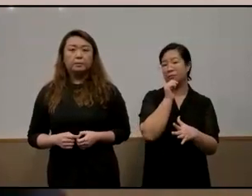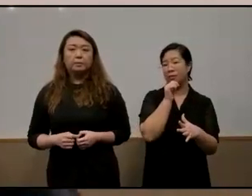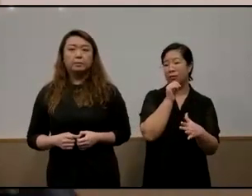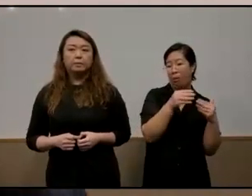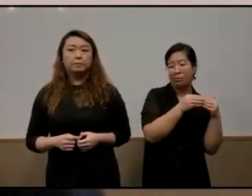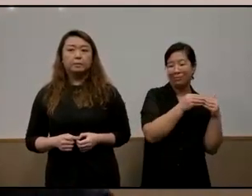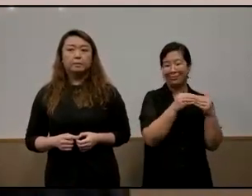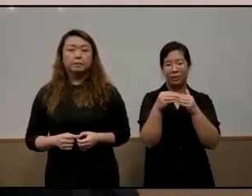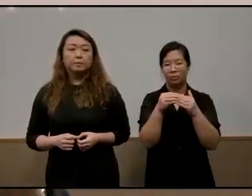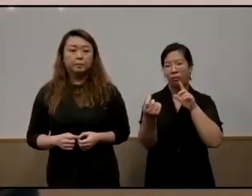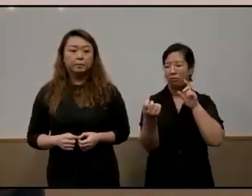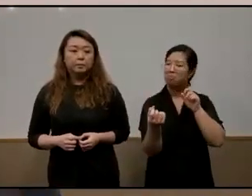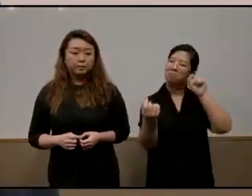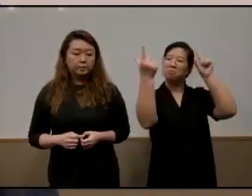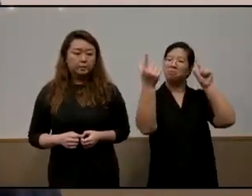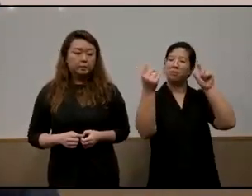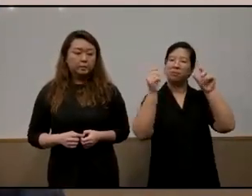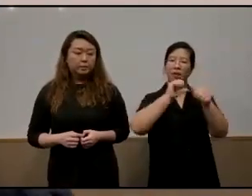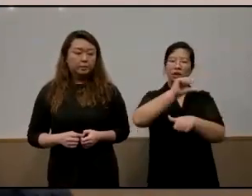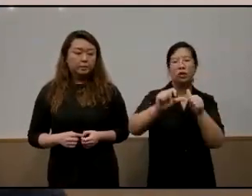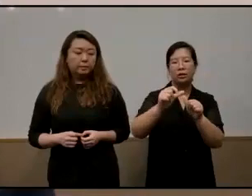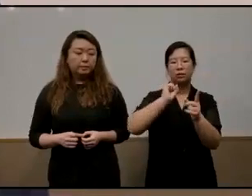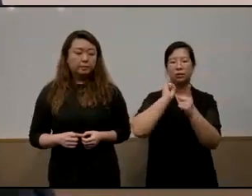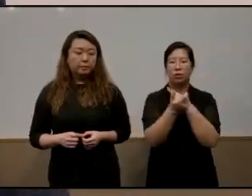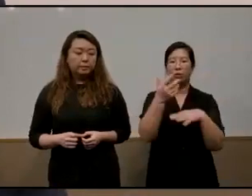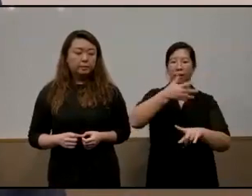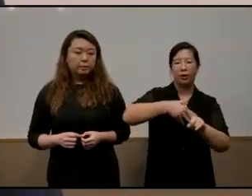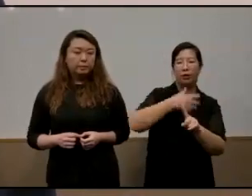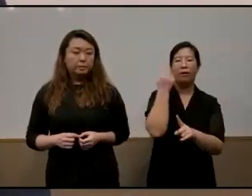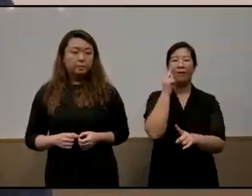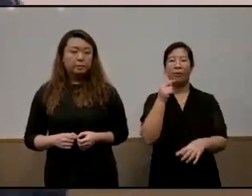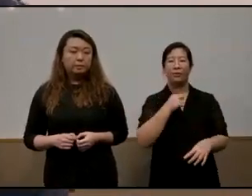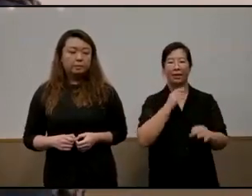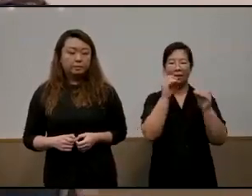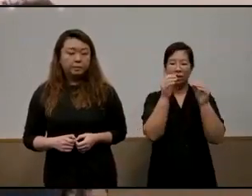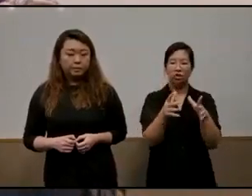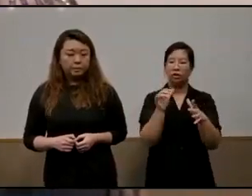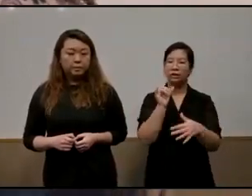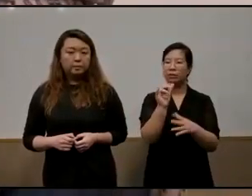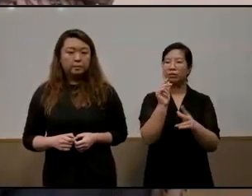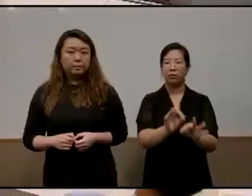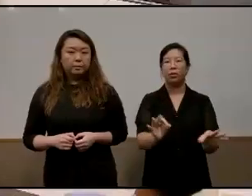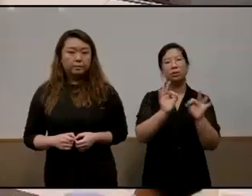understanding of each other's social background so to me the teacher is still very very key